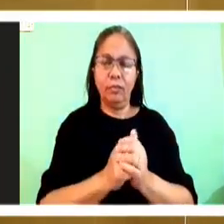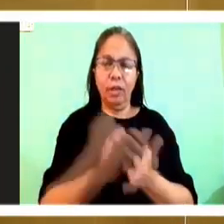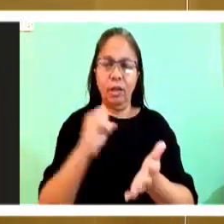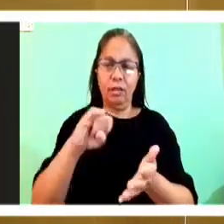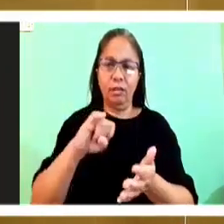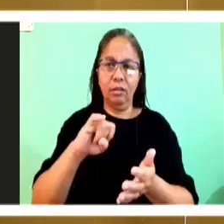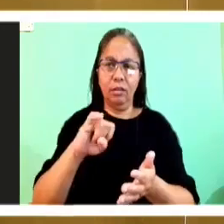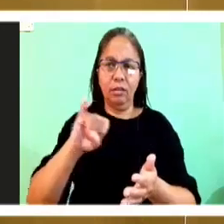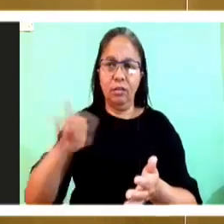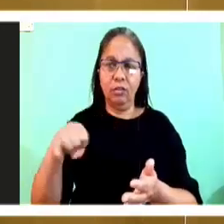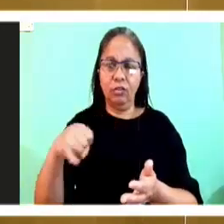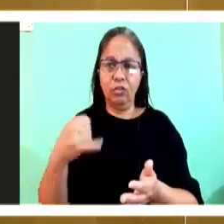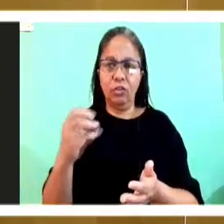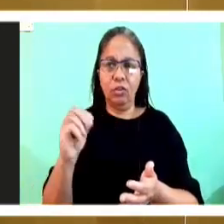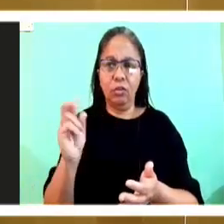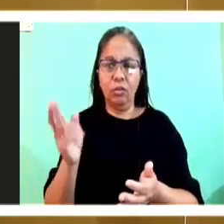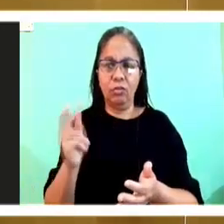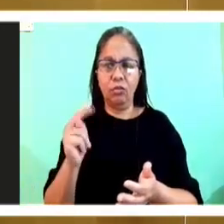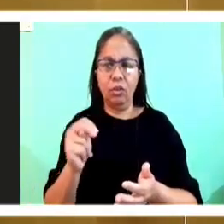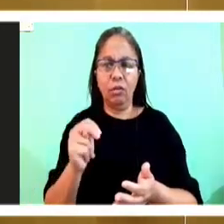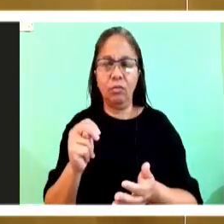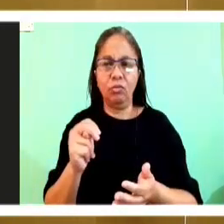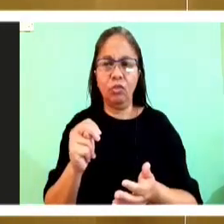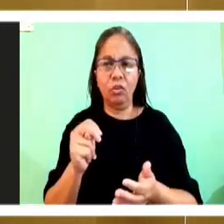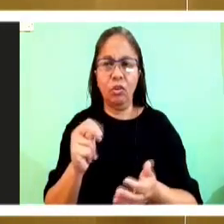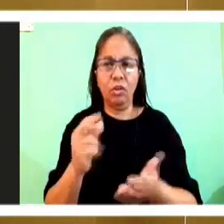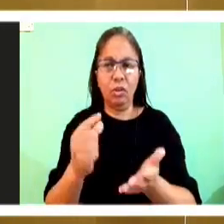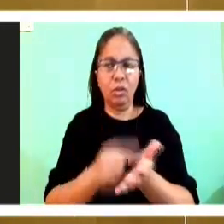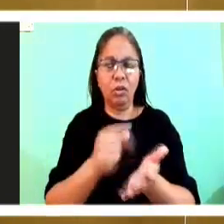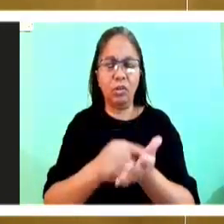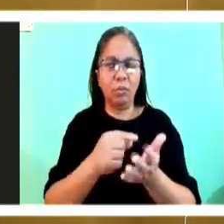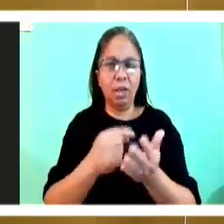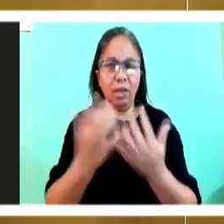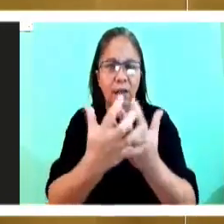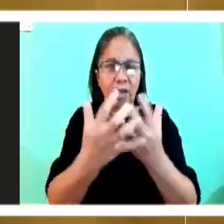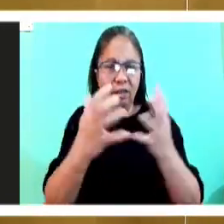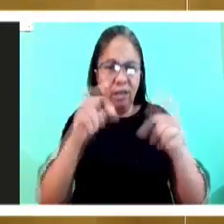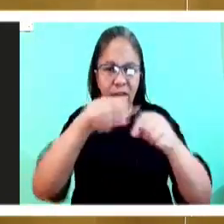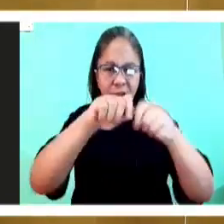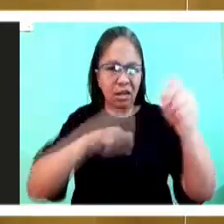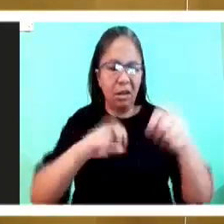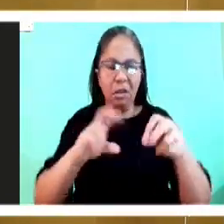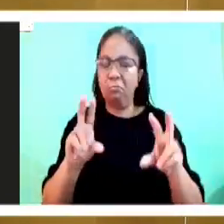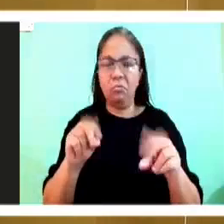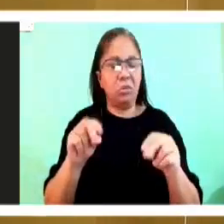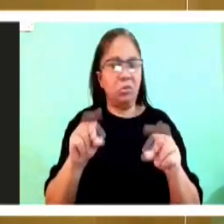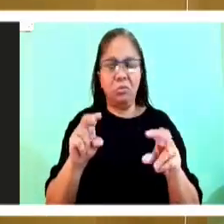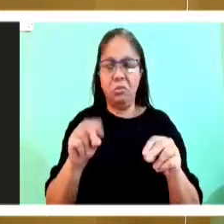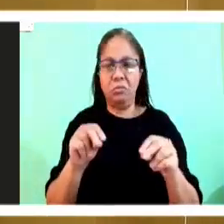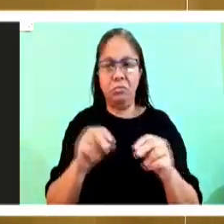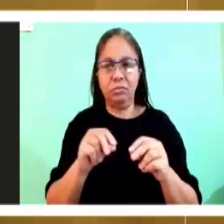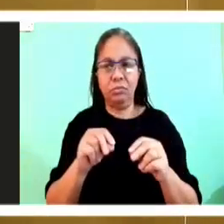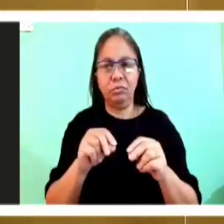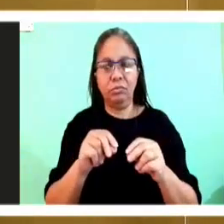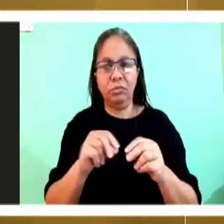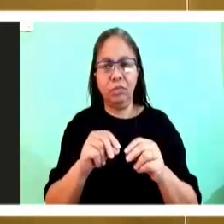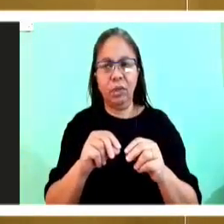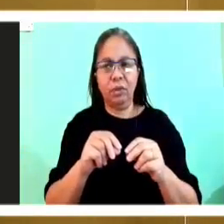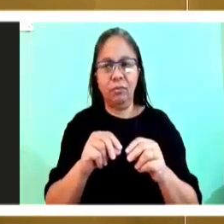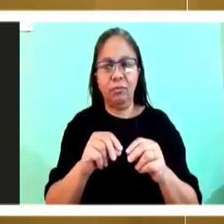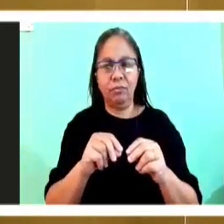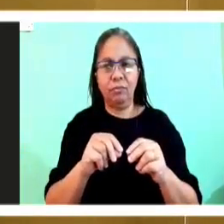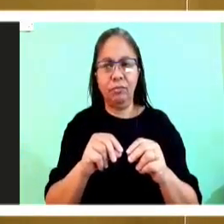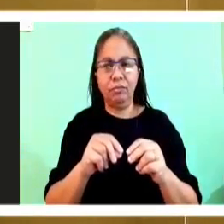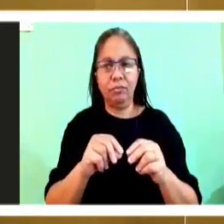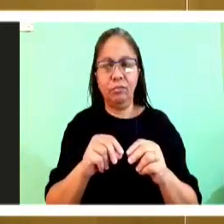nets did not tear. That then, Jesus strengthened Peter such that the nets were able to contain